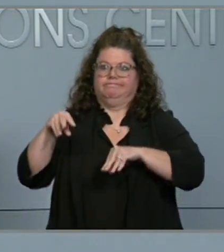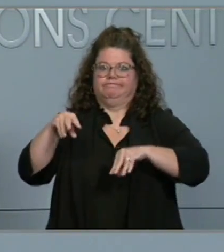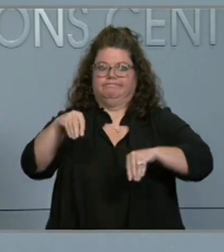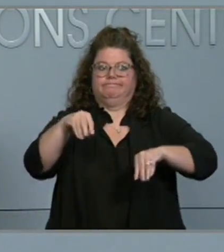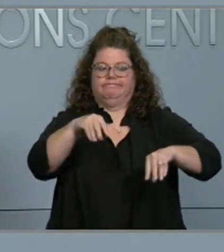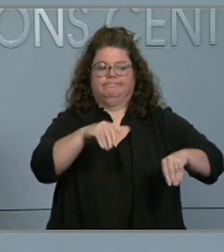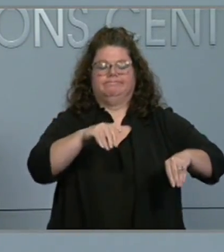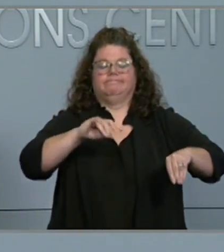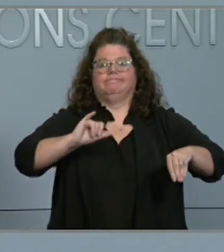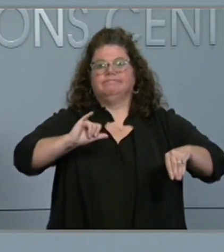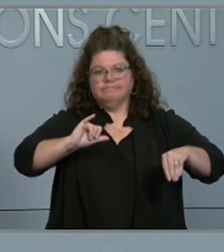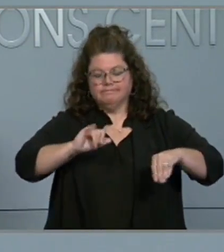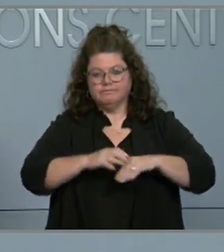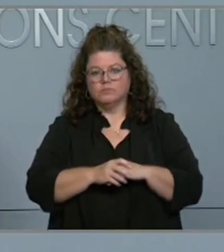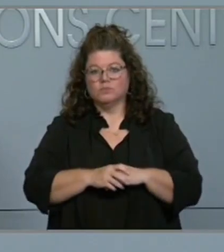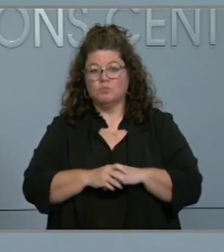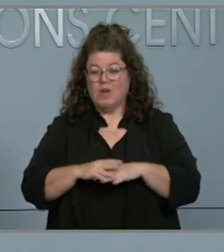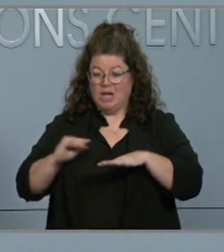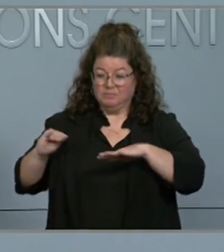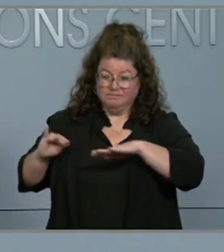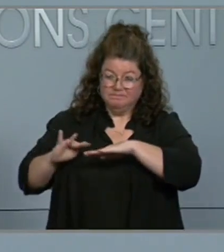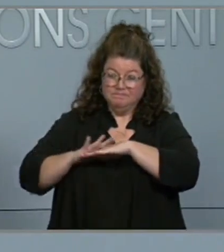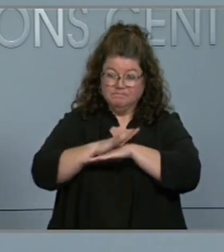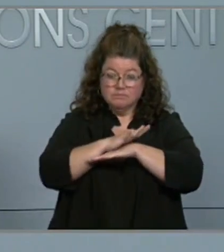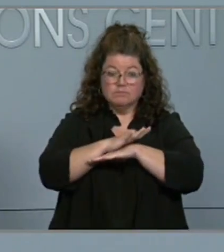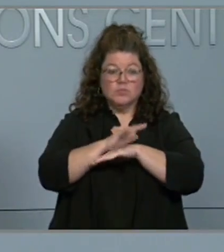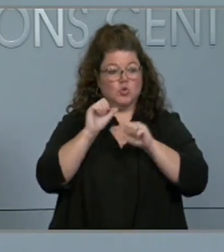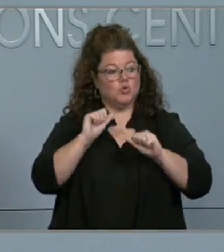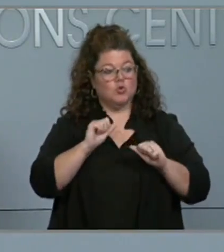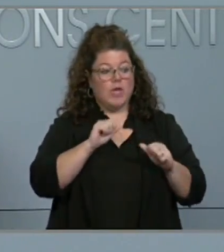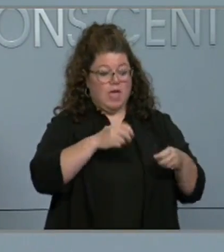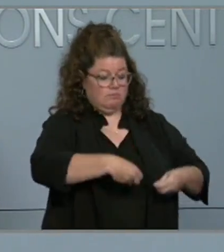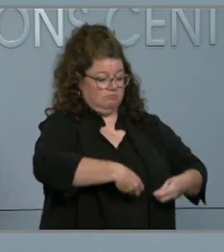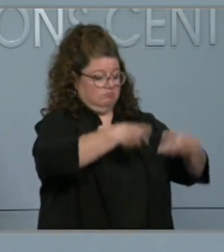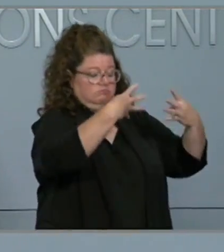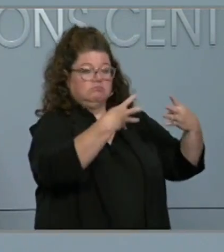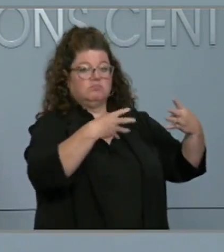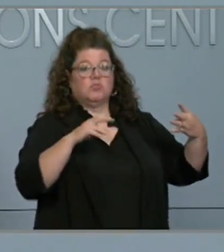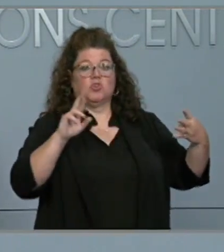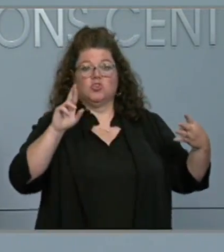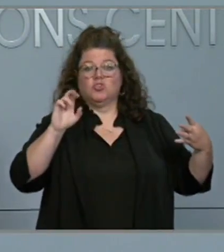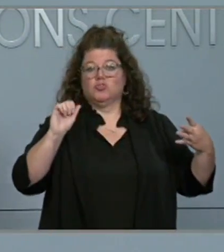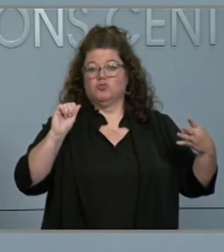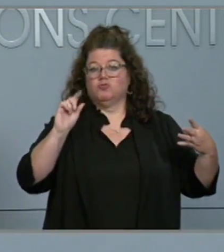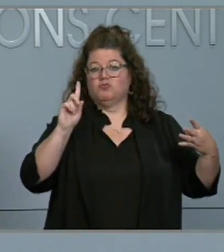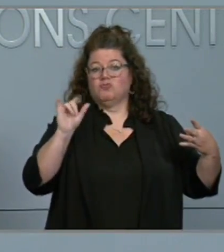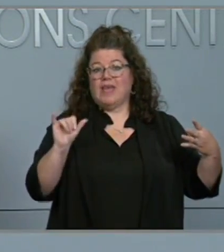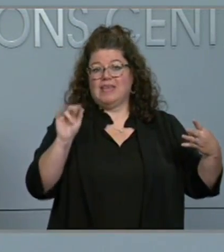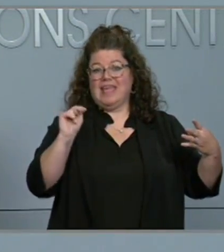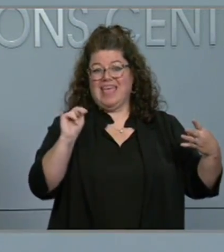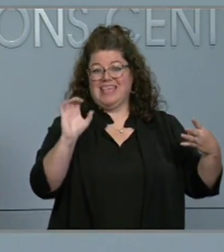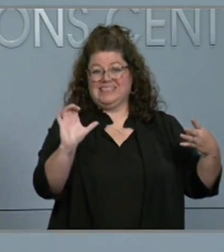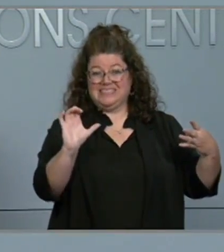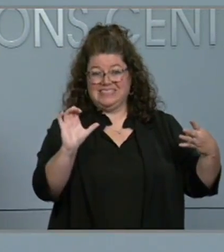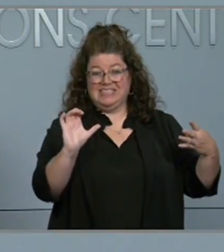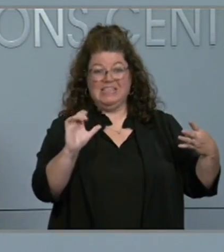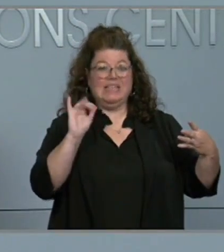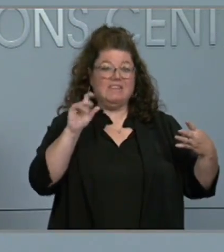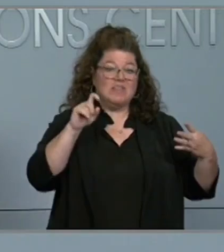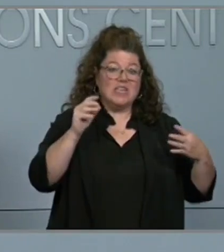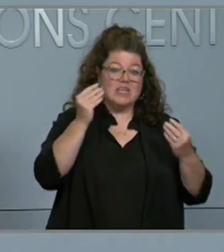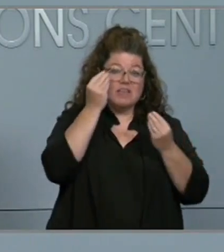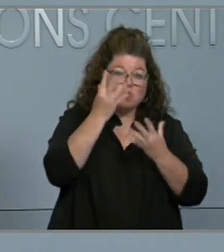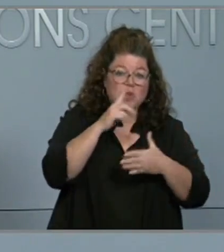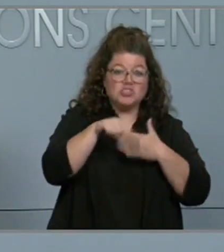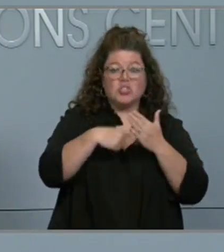As this storm progresses, the ReadyNC website will be a place where you can find information on open shelters, on power outages, weather